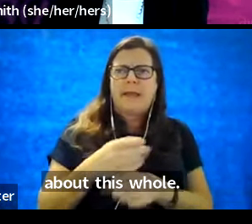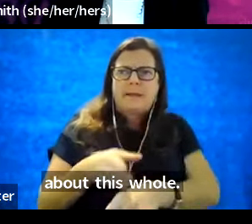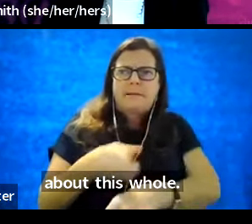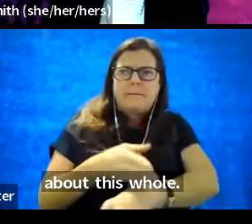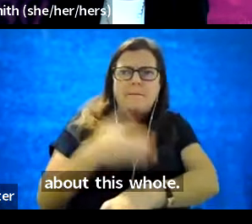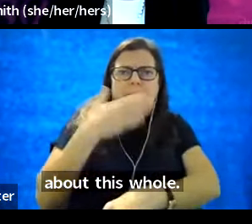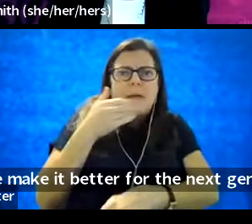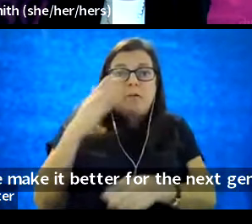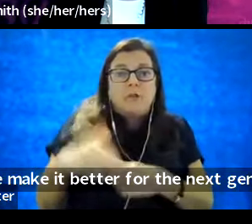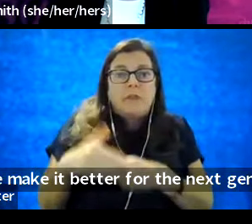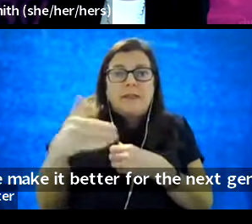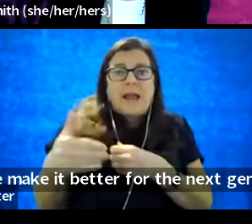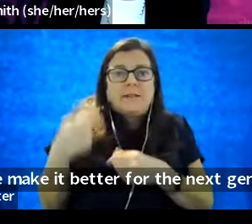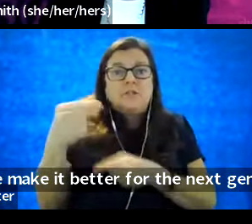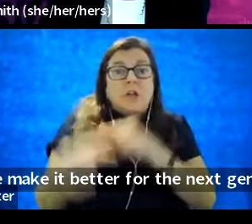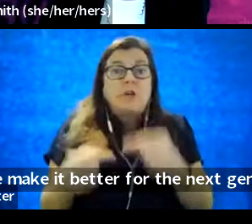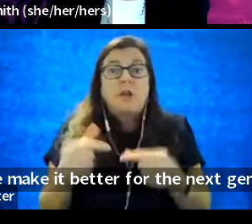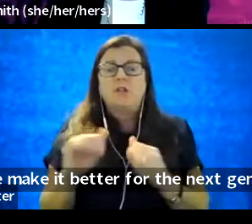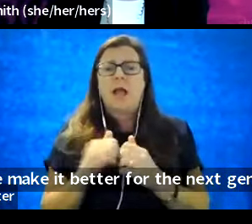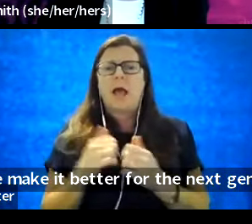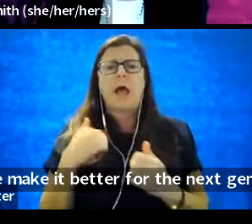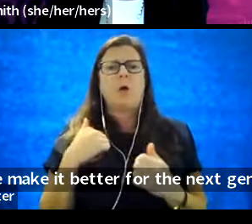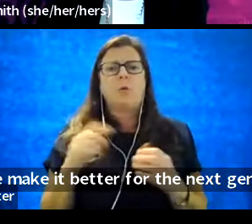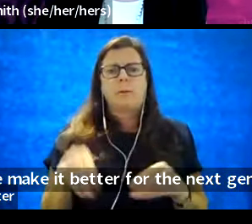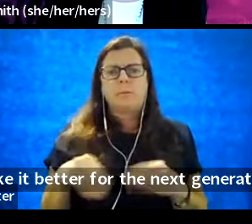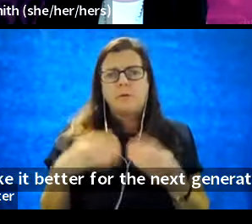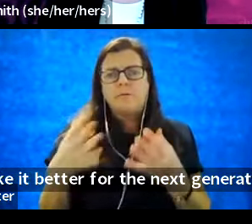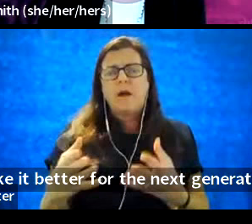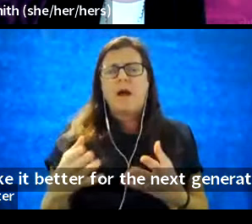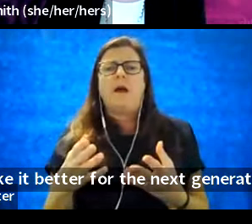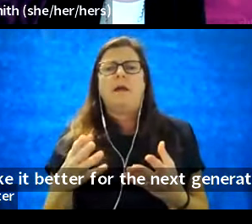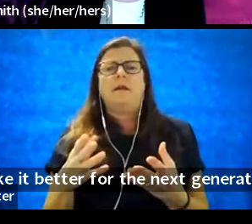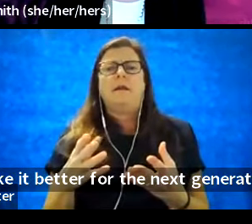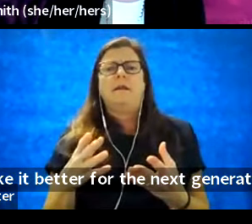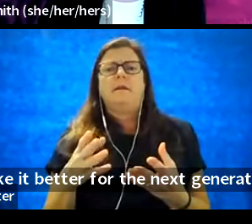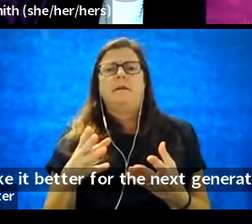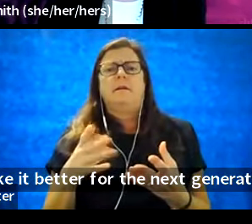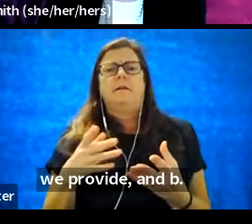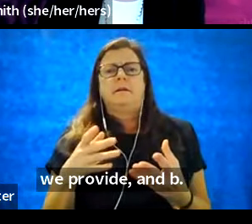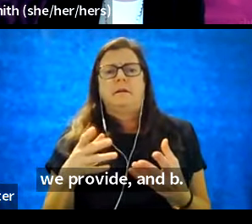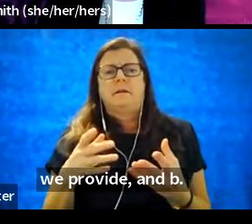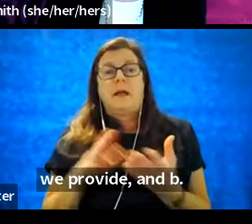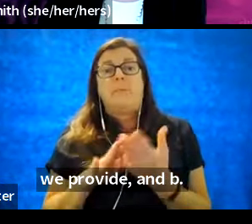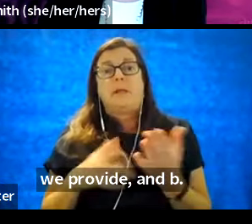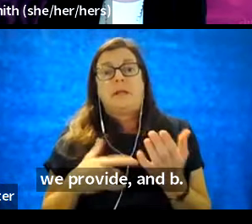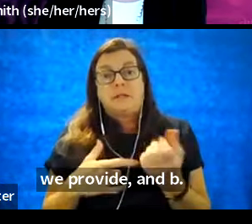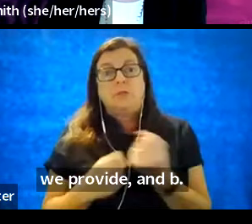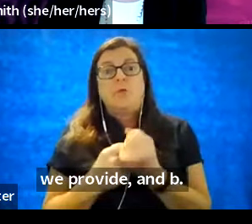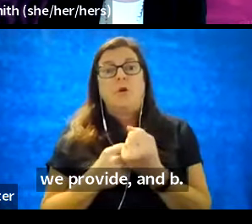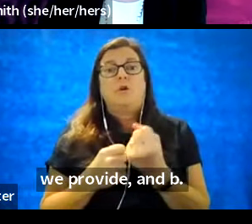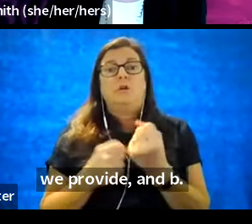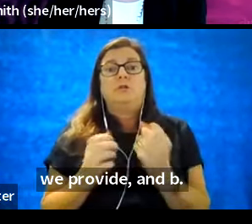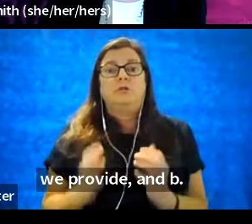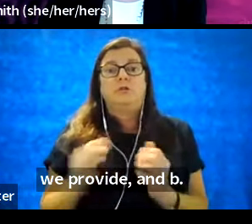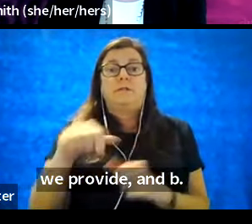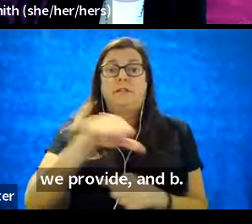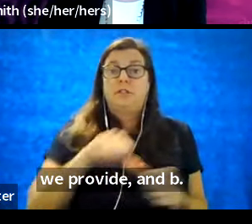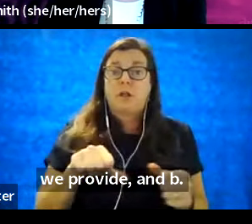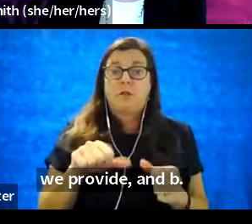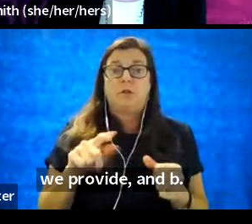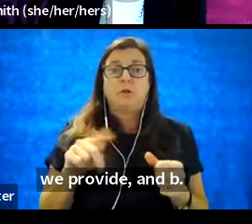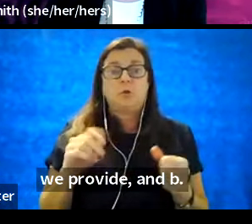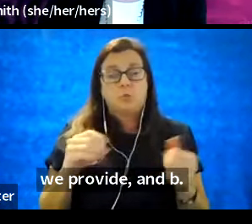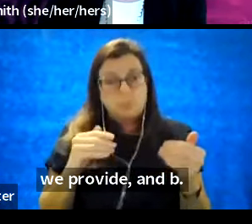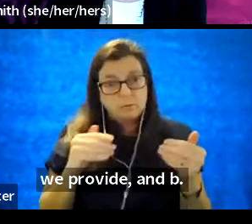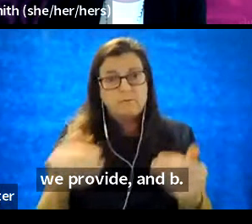next generation? How do we provide and be supporters of one another in order to move